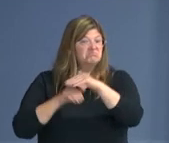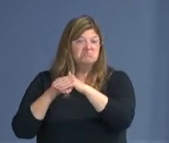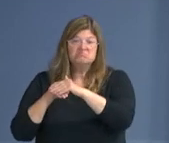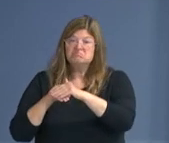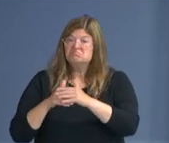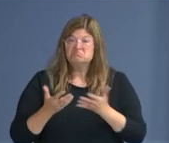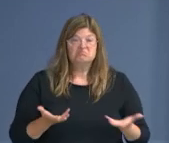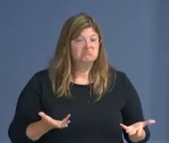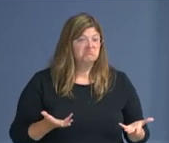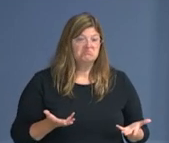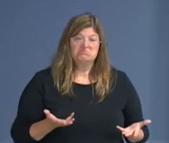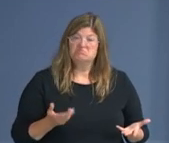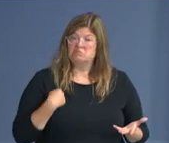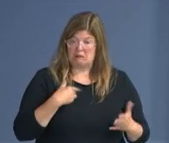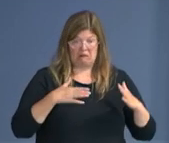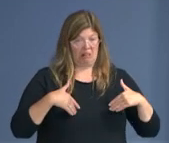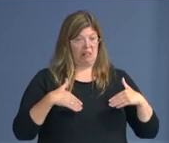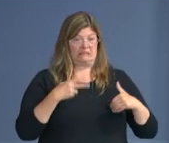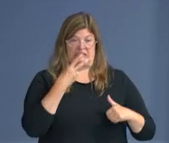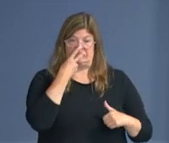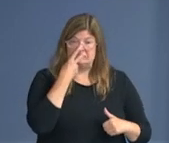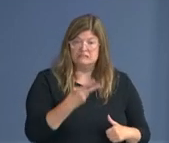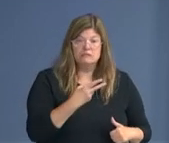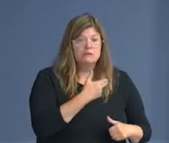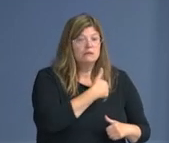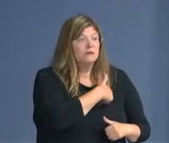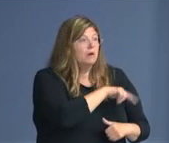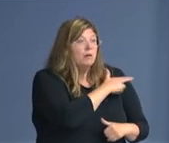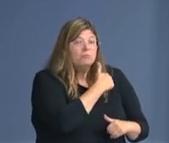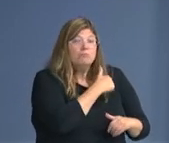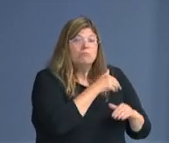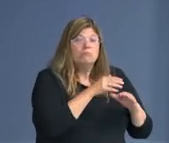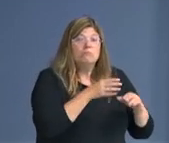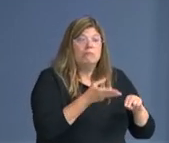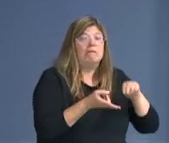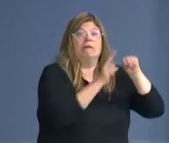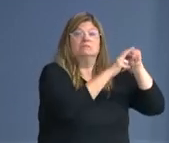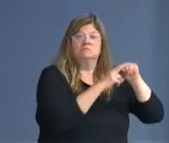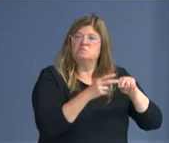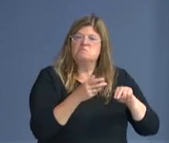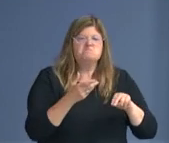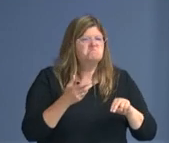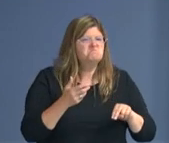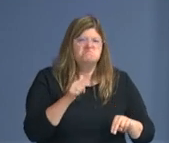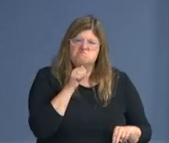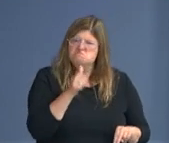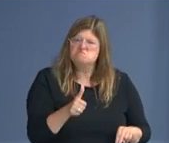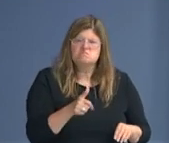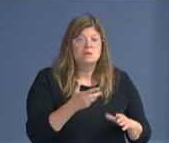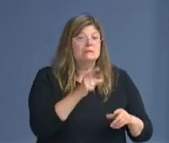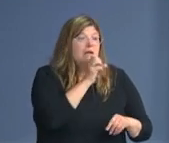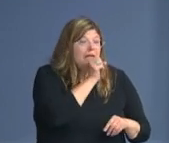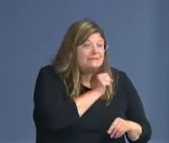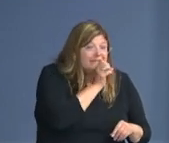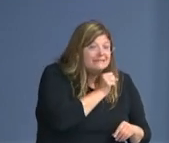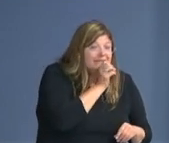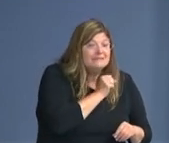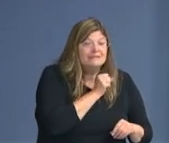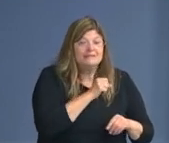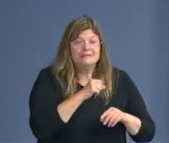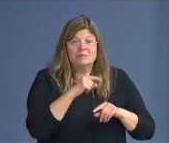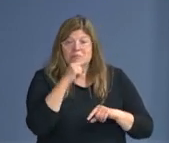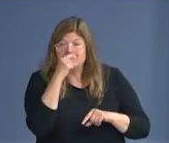hospitalizations across the district, including in any specific demographic. Our trends remain the same in the district. And any